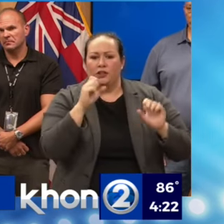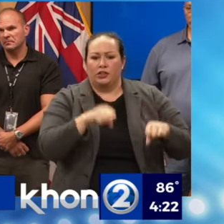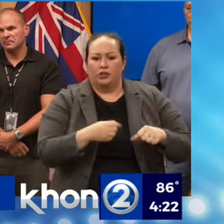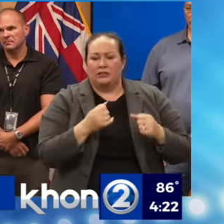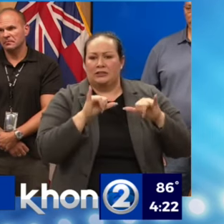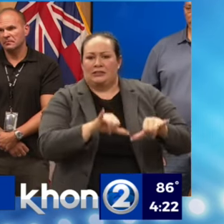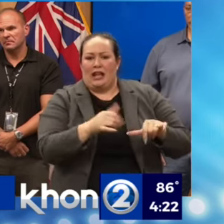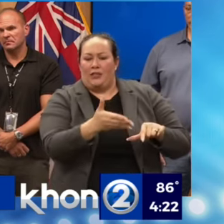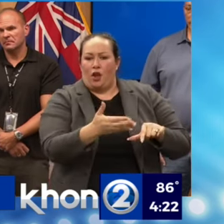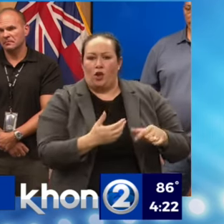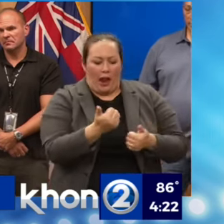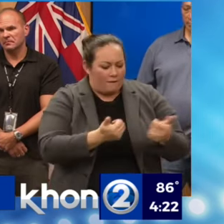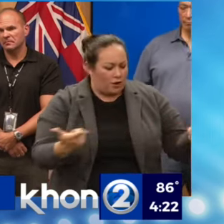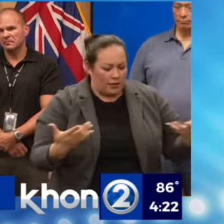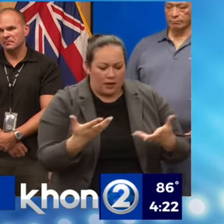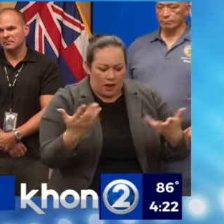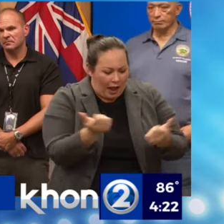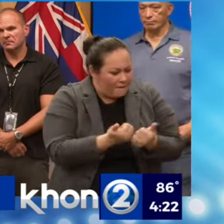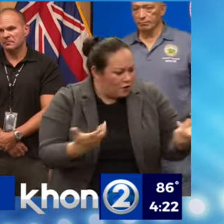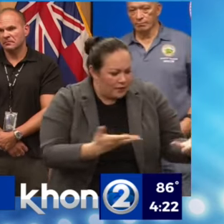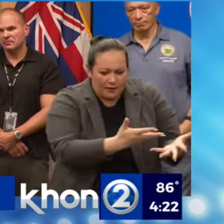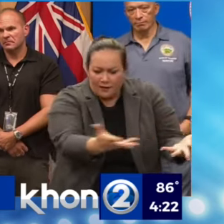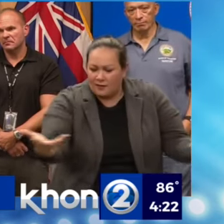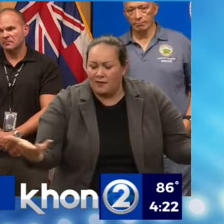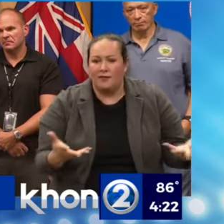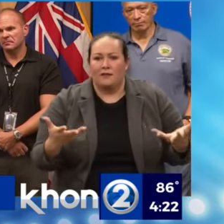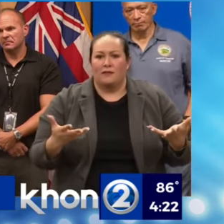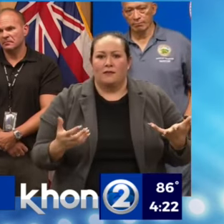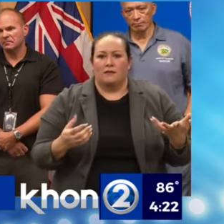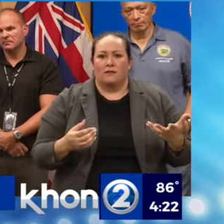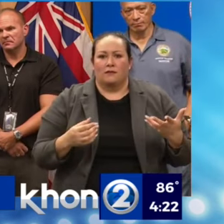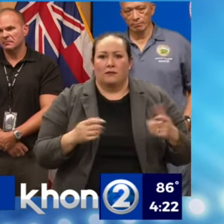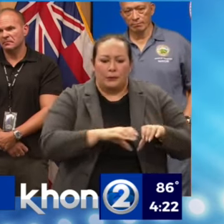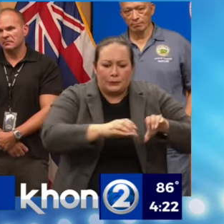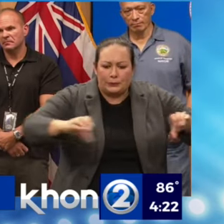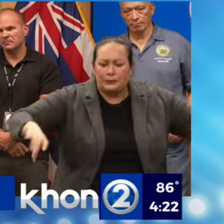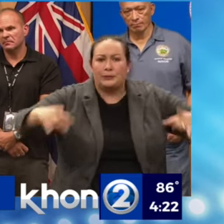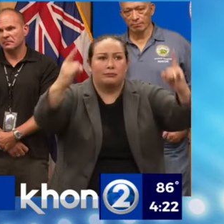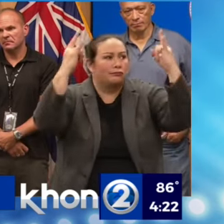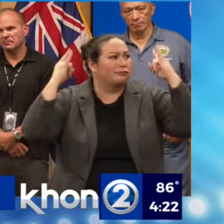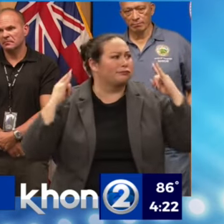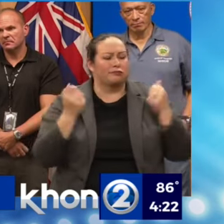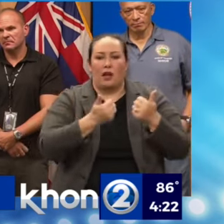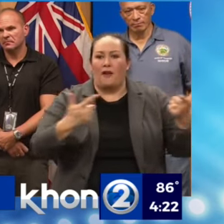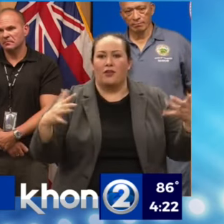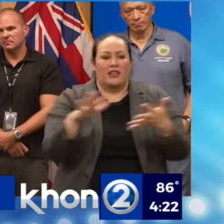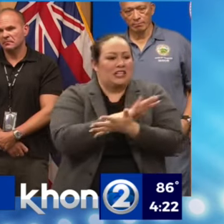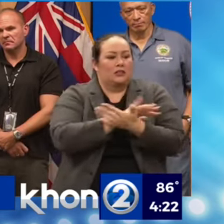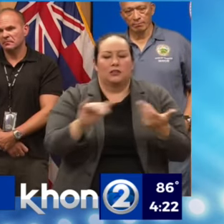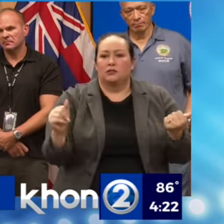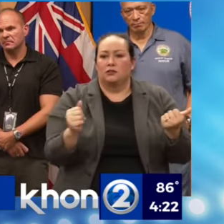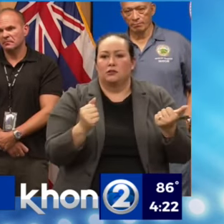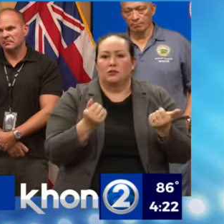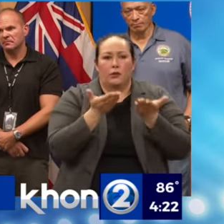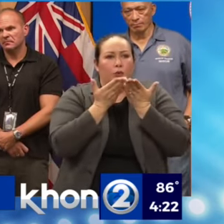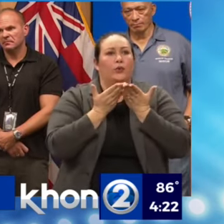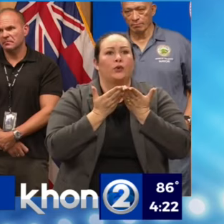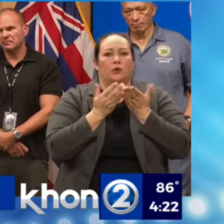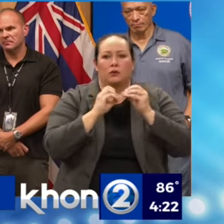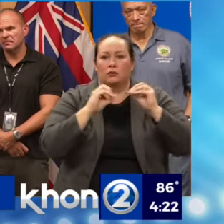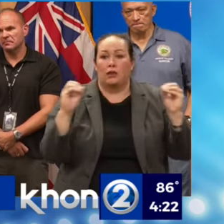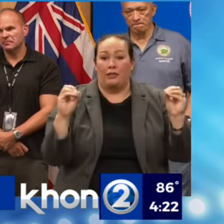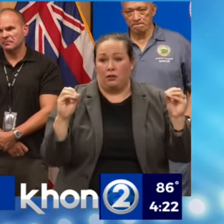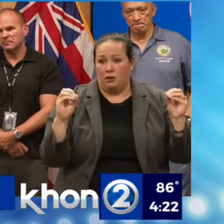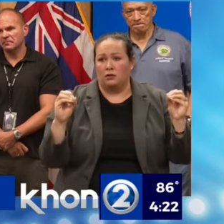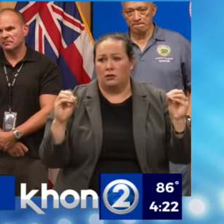lines, all of the infrastructure, it's gone. So we'll share extensive photos and that will help, I think, people understand fully